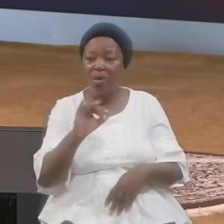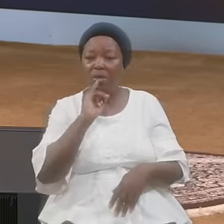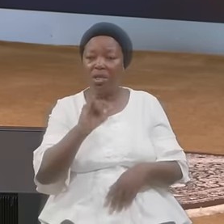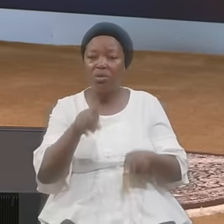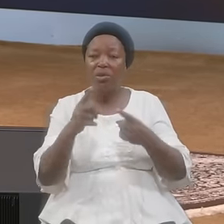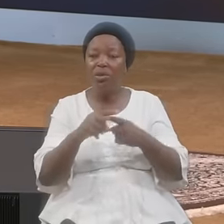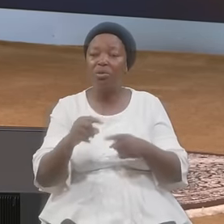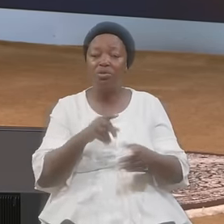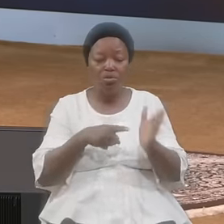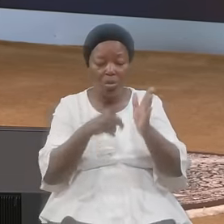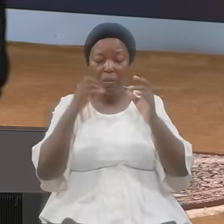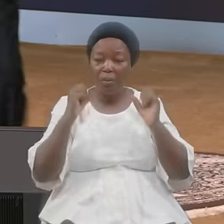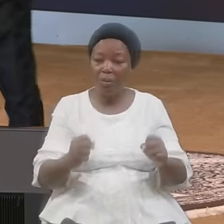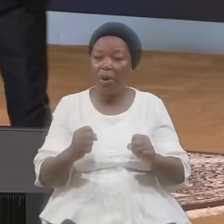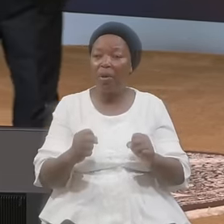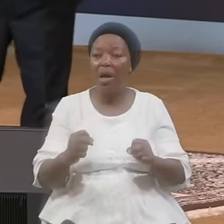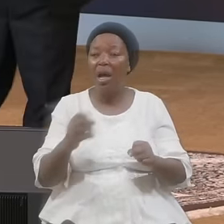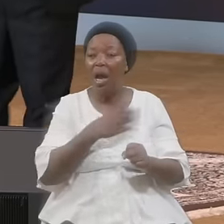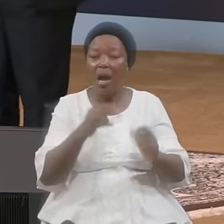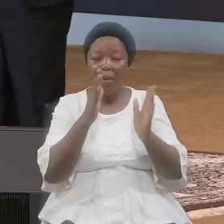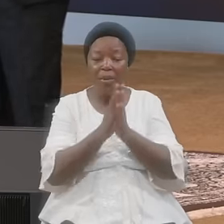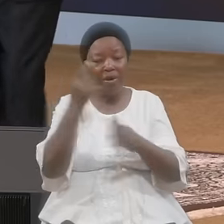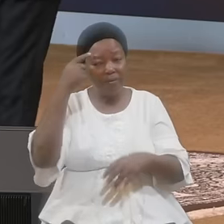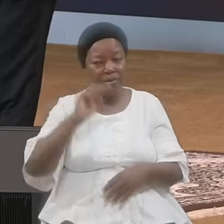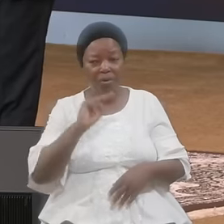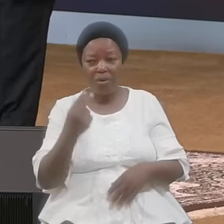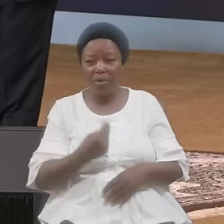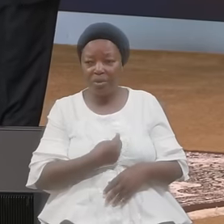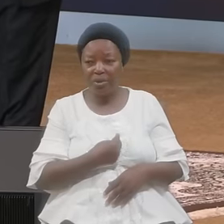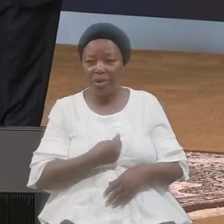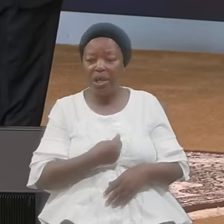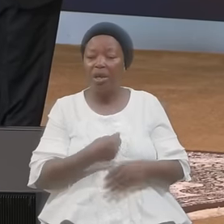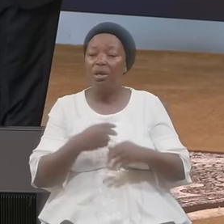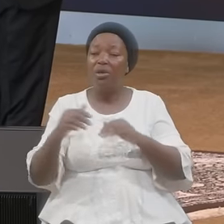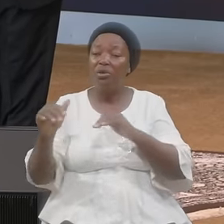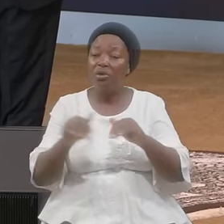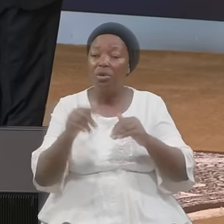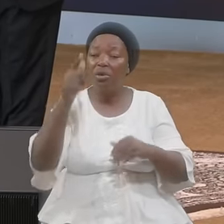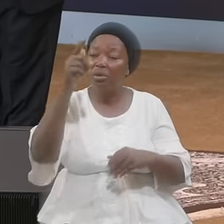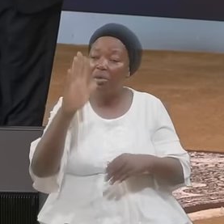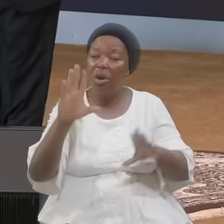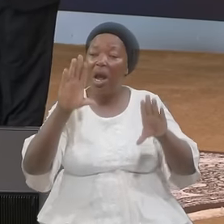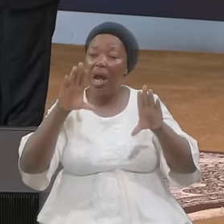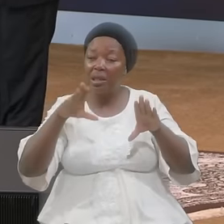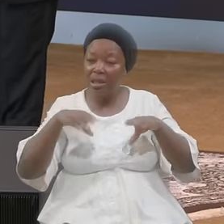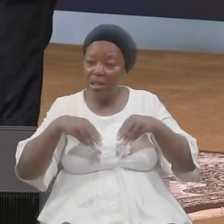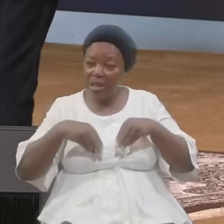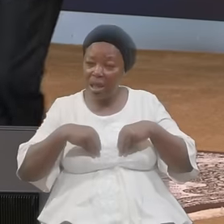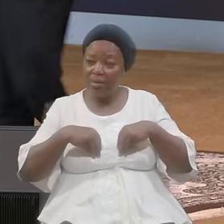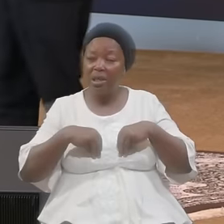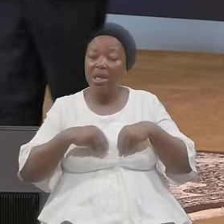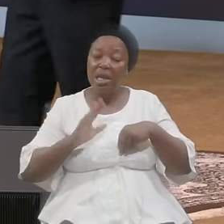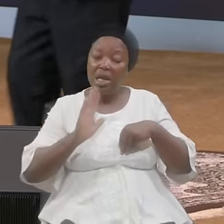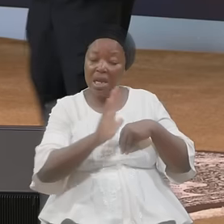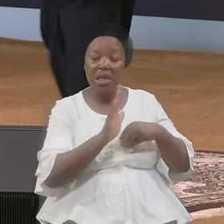To Demonstrate Power And Pray For Us Does God Accept His